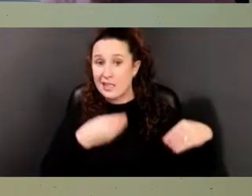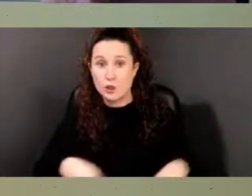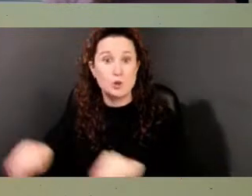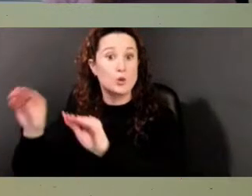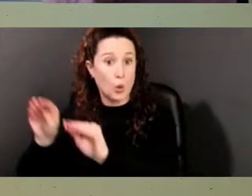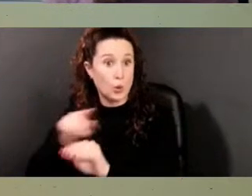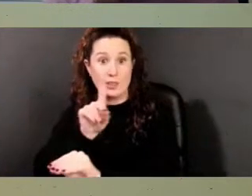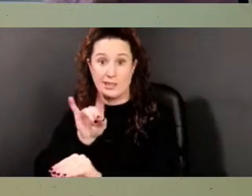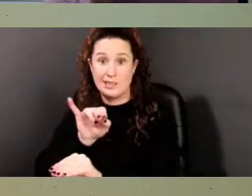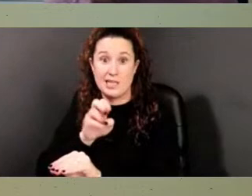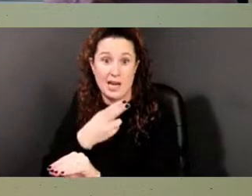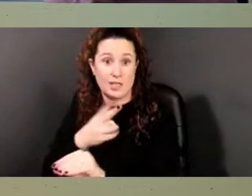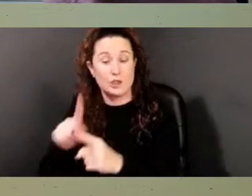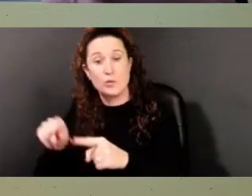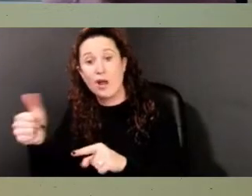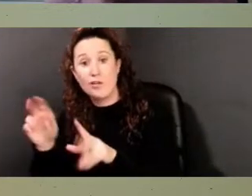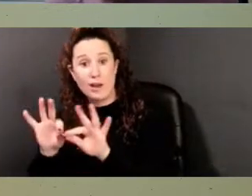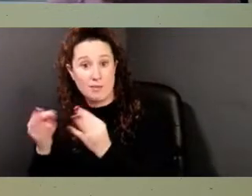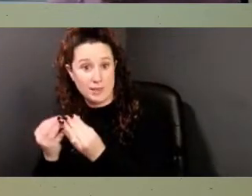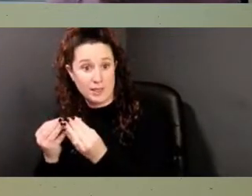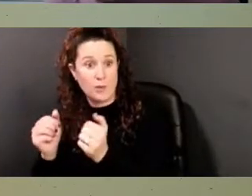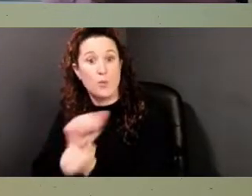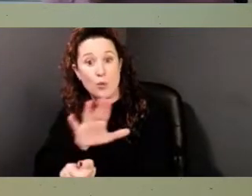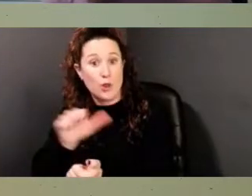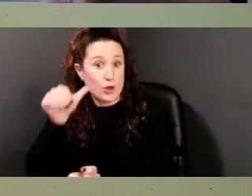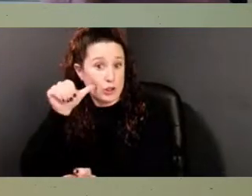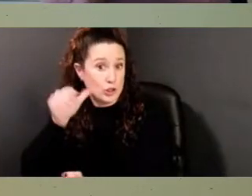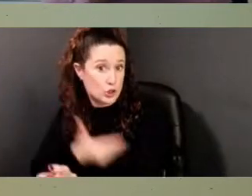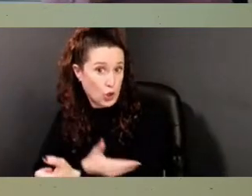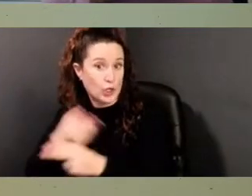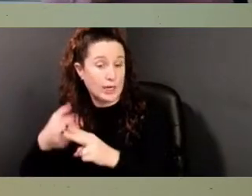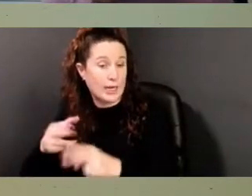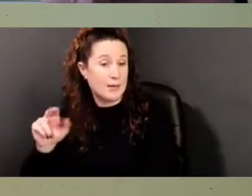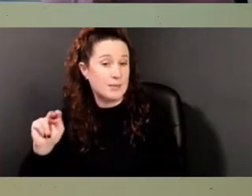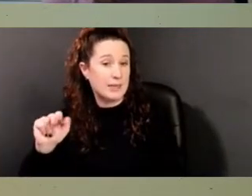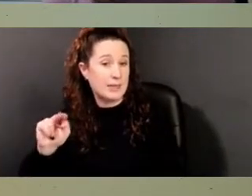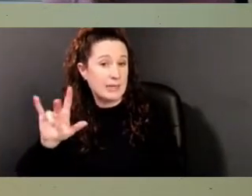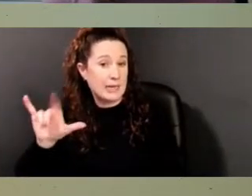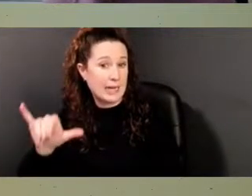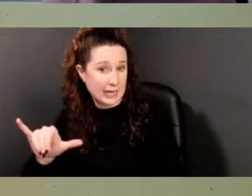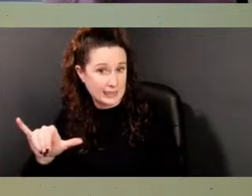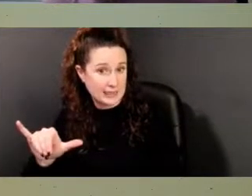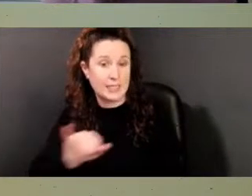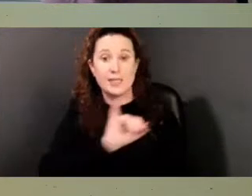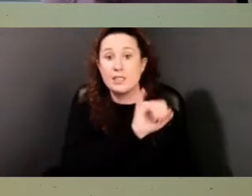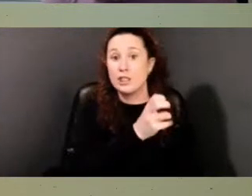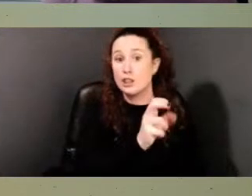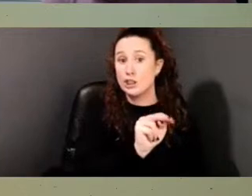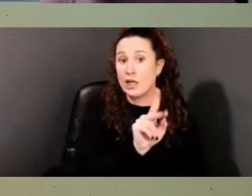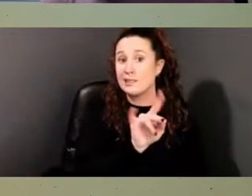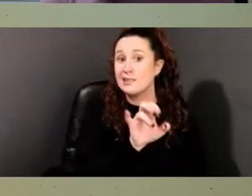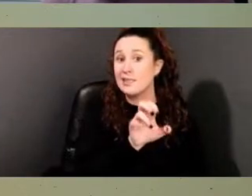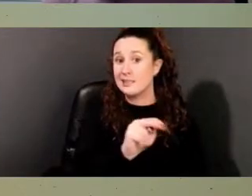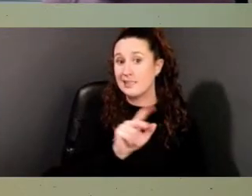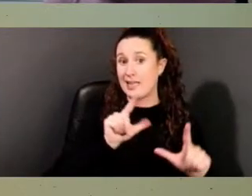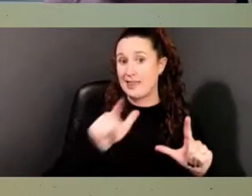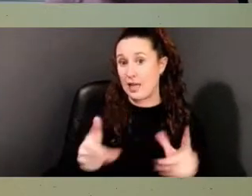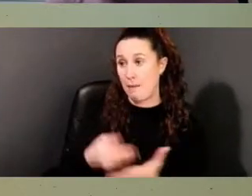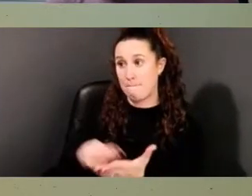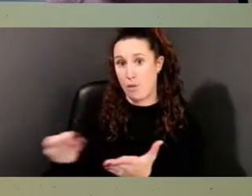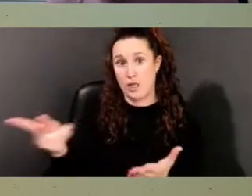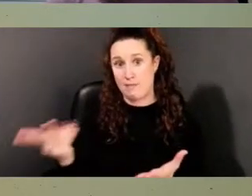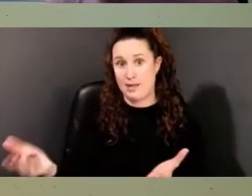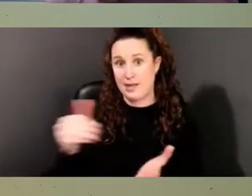her first child, a daughter named Nancy, also called Nan, returned when John Dickinson purchased them. A note on that document